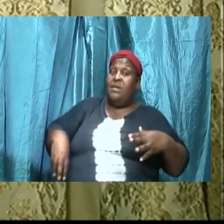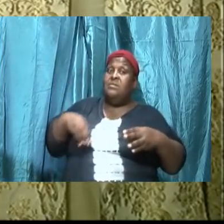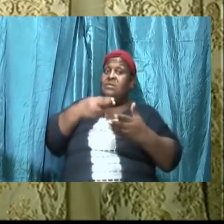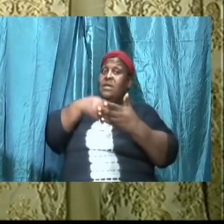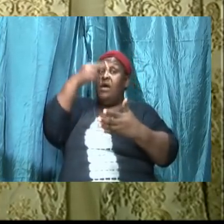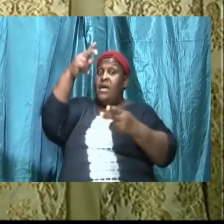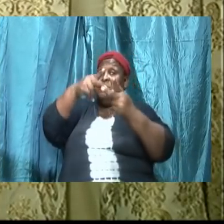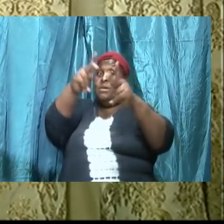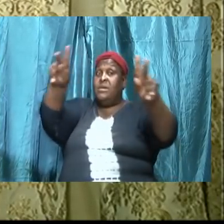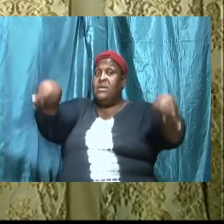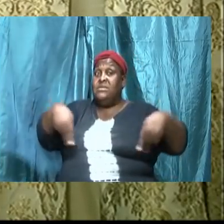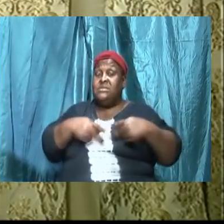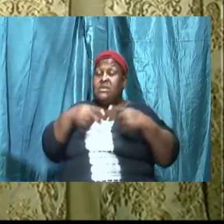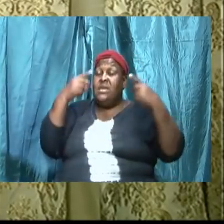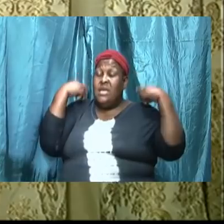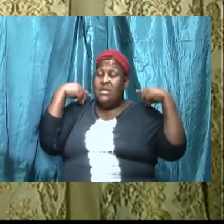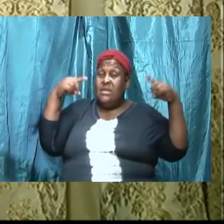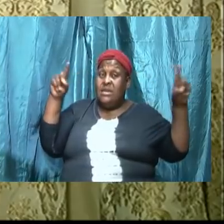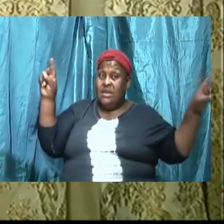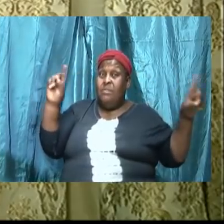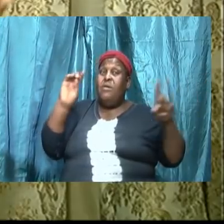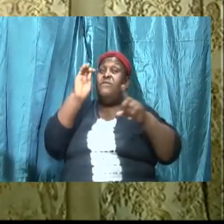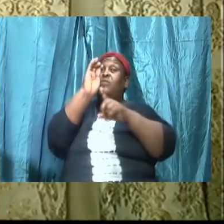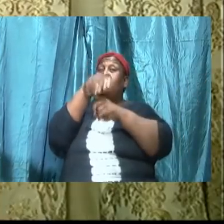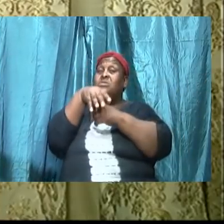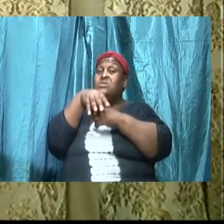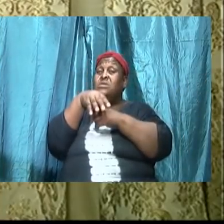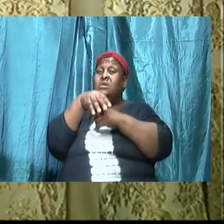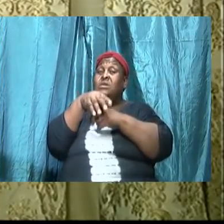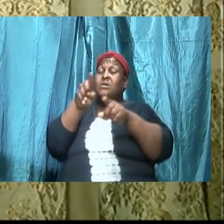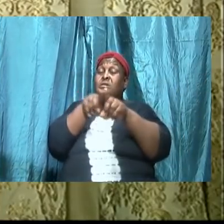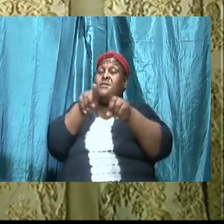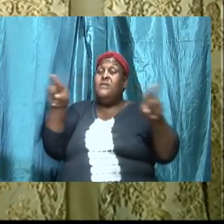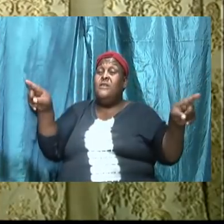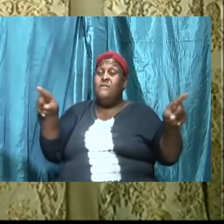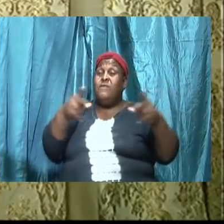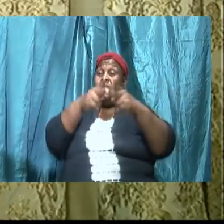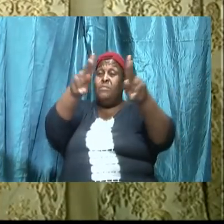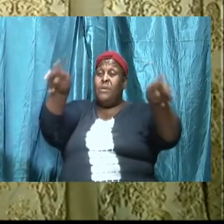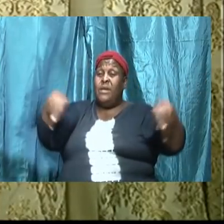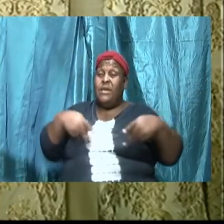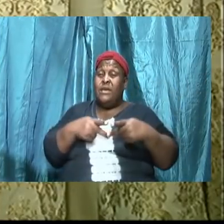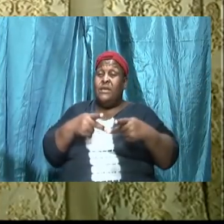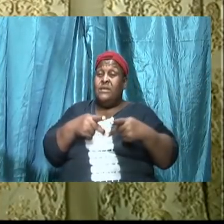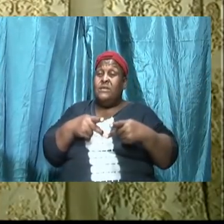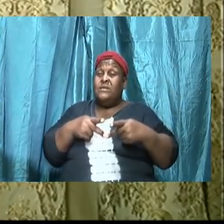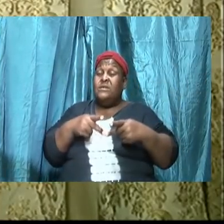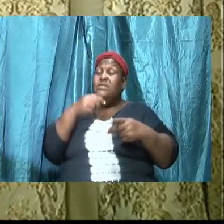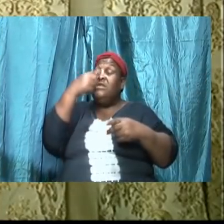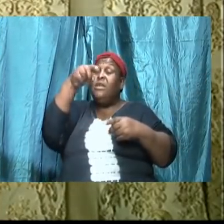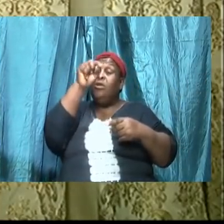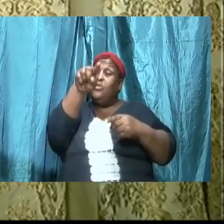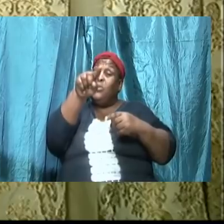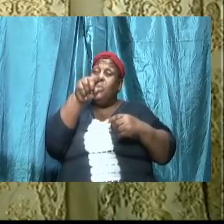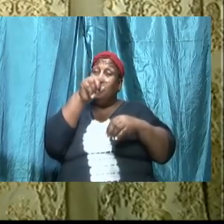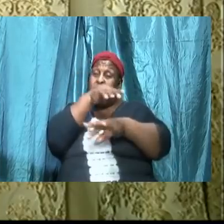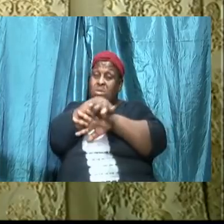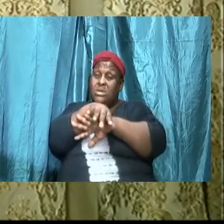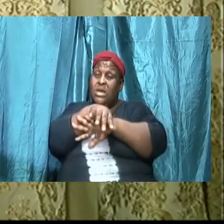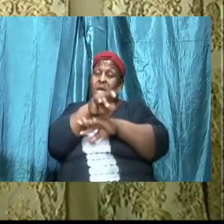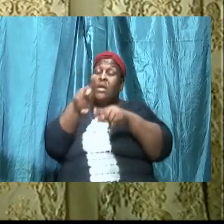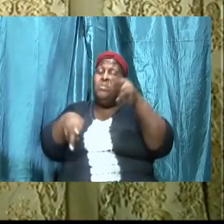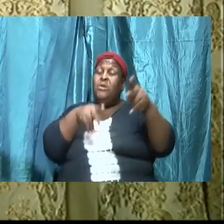forces at different ranks and different levels we know that I am telling you tonight saints of God